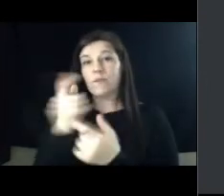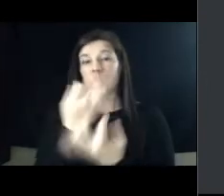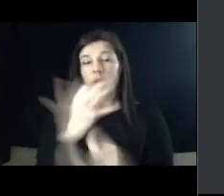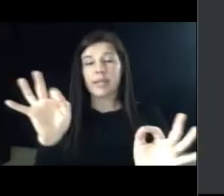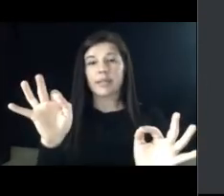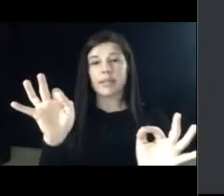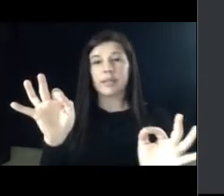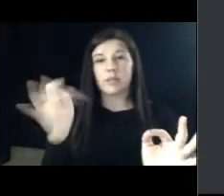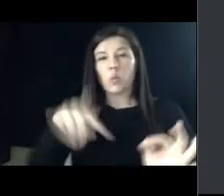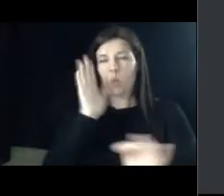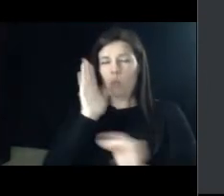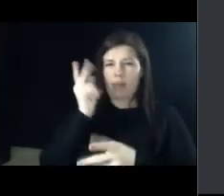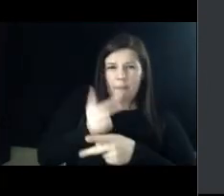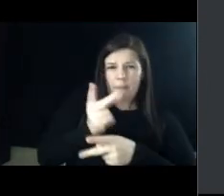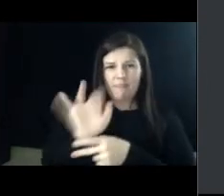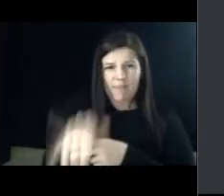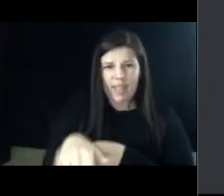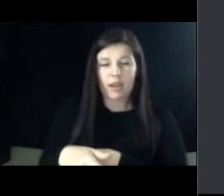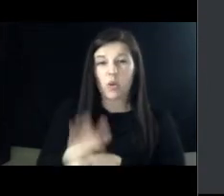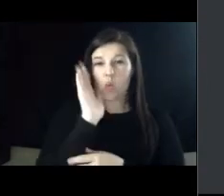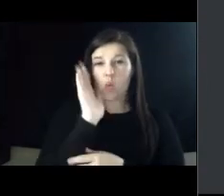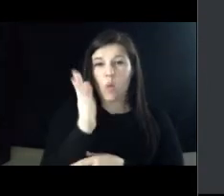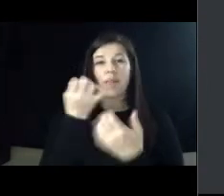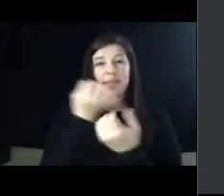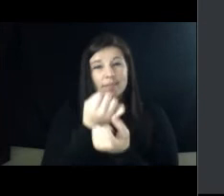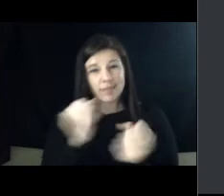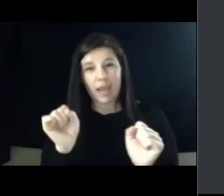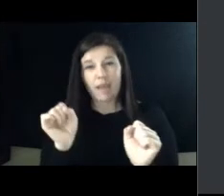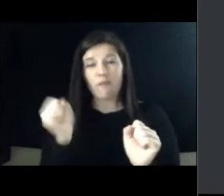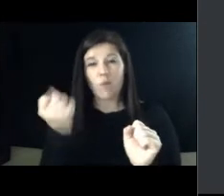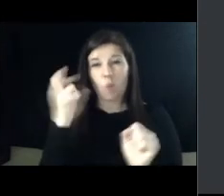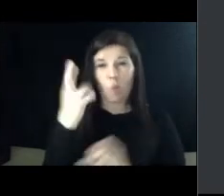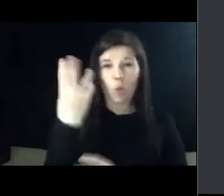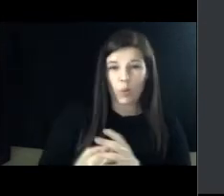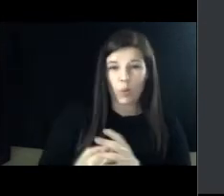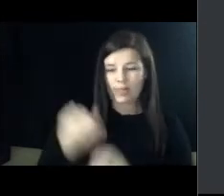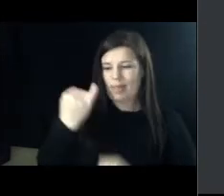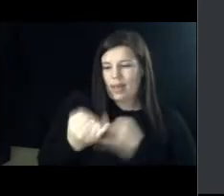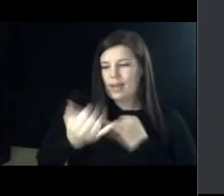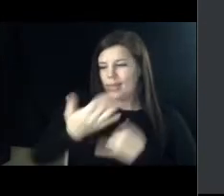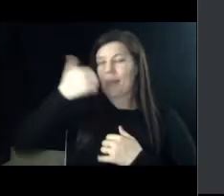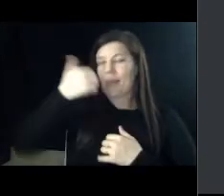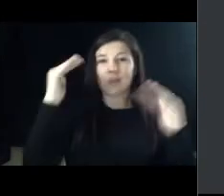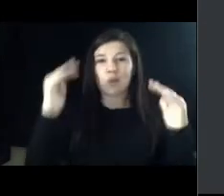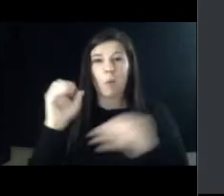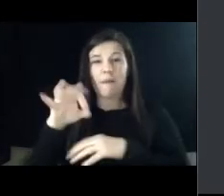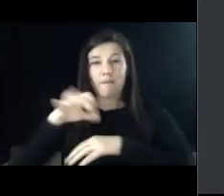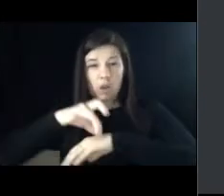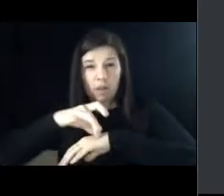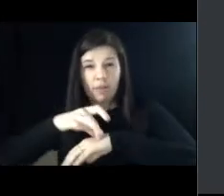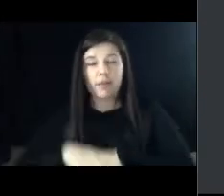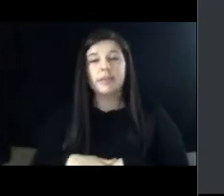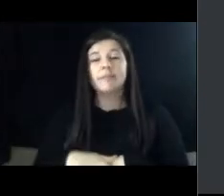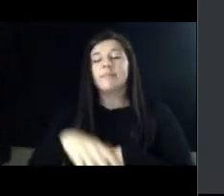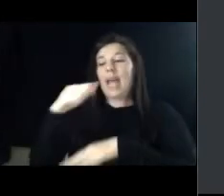we preserve we shall nobly save or meanly lose the last best hope of earth and whereas on january